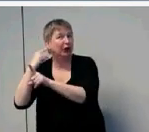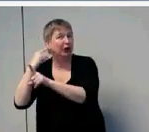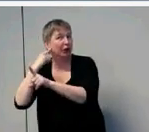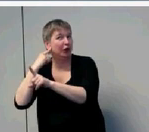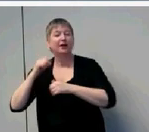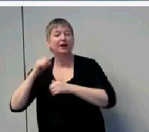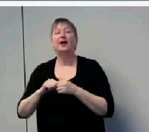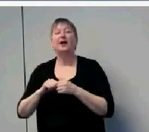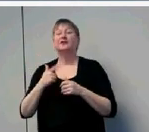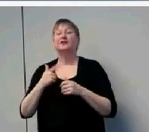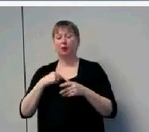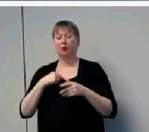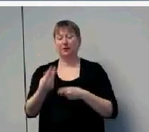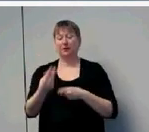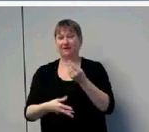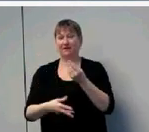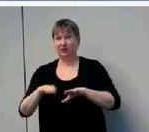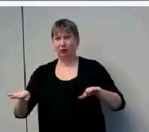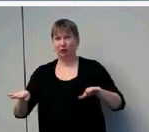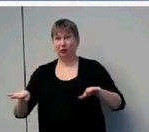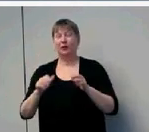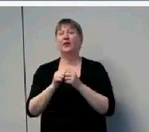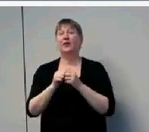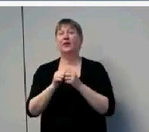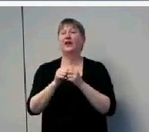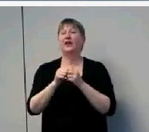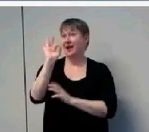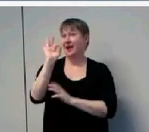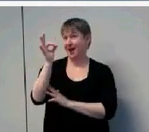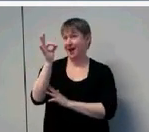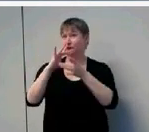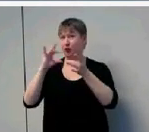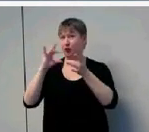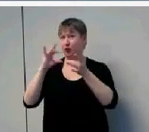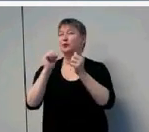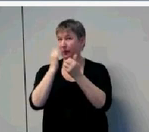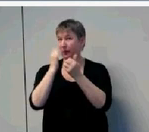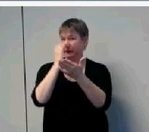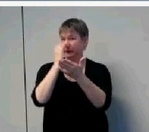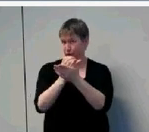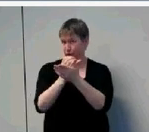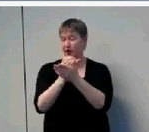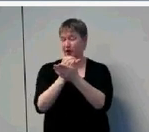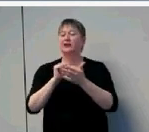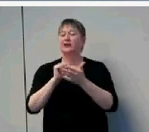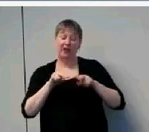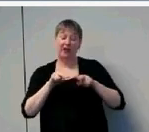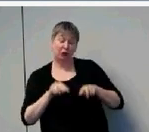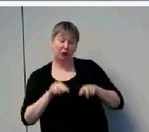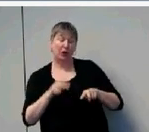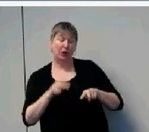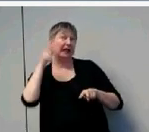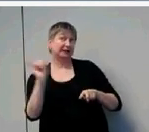with nine picture-supported stories. And we presented them so they could look and listen. And then the child